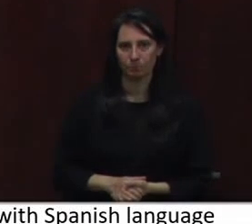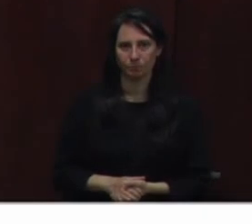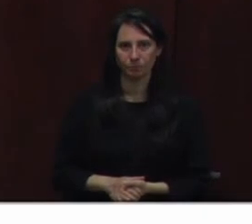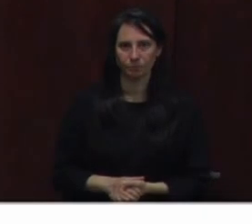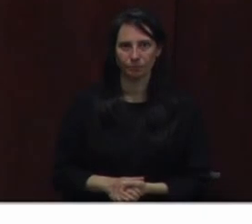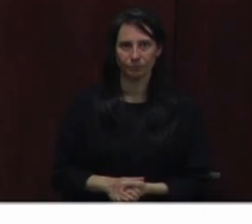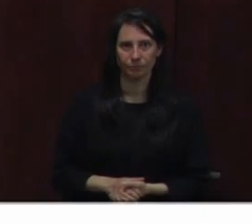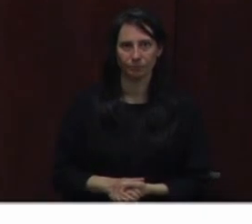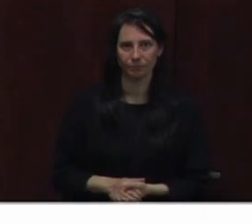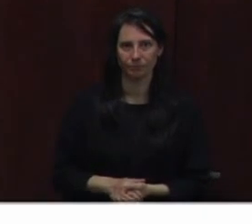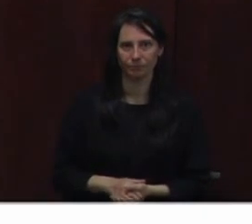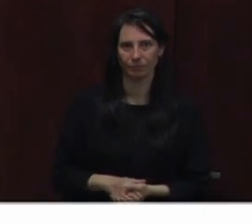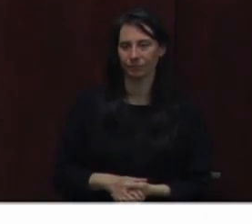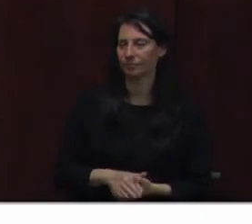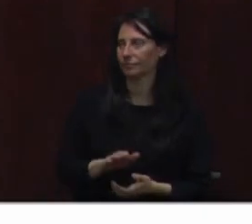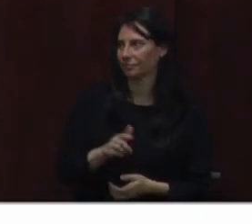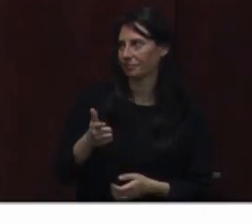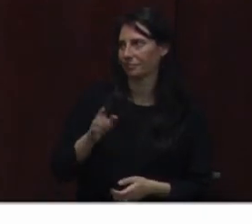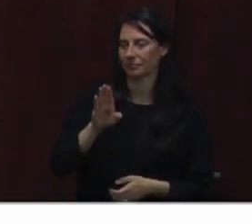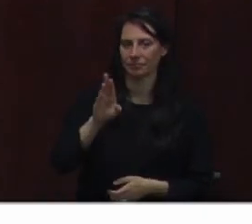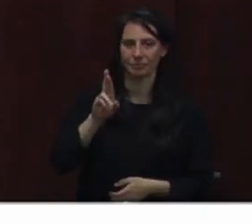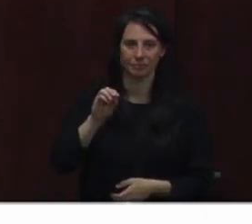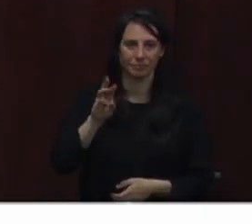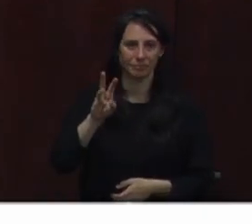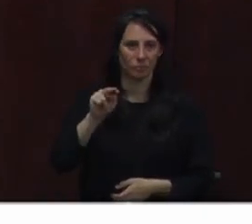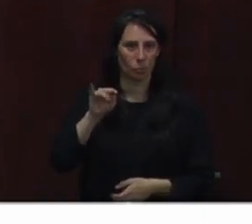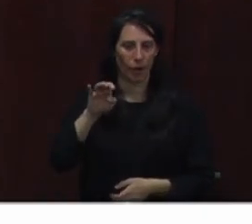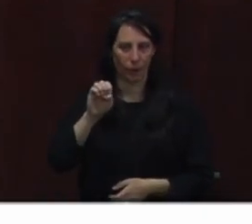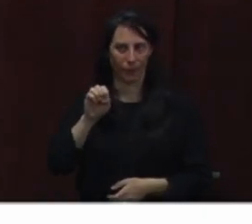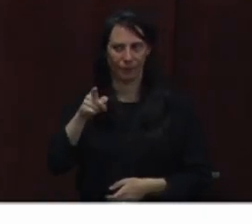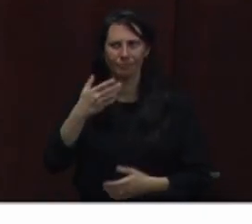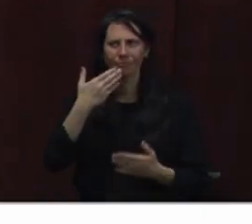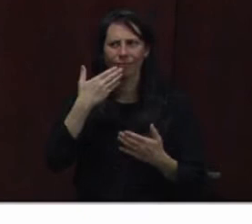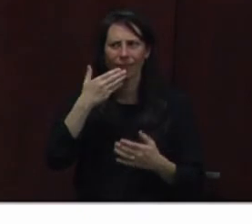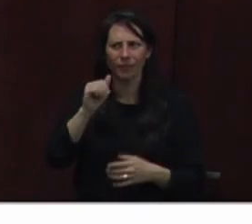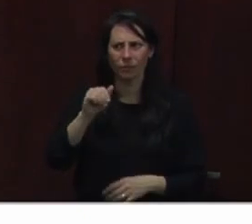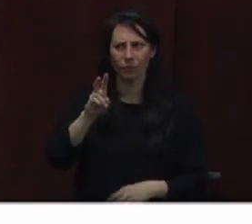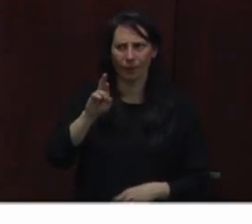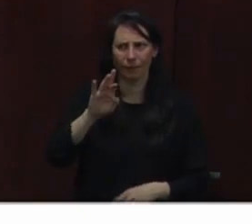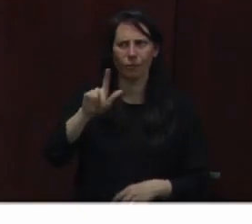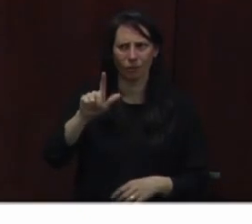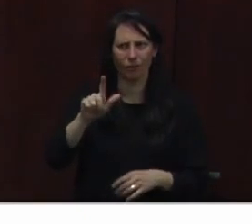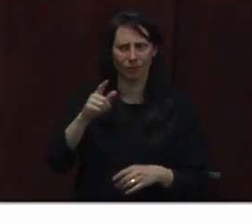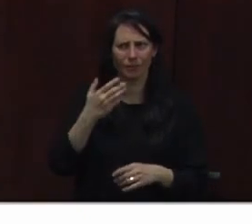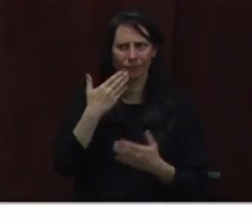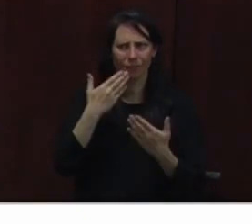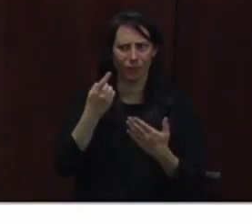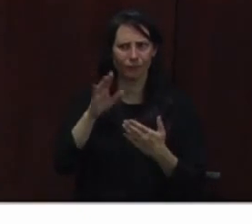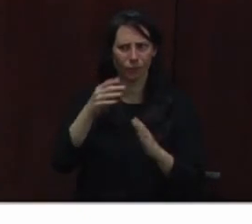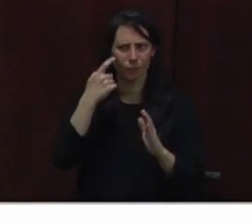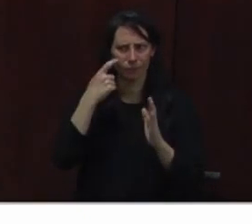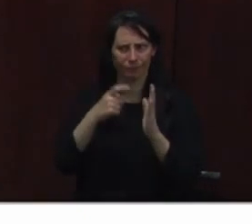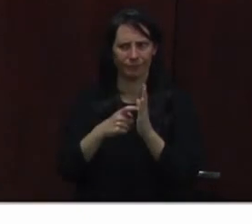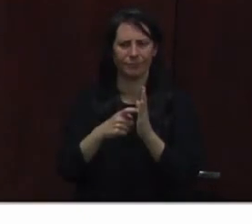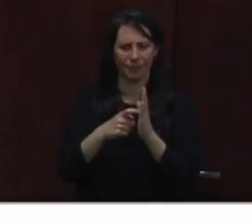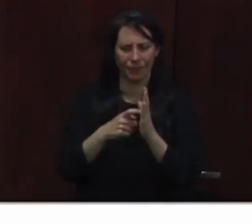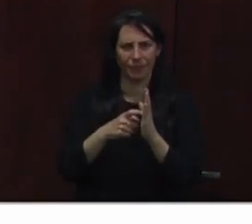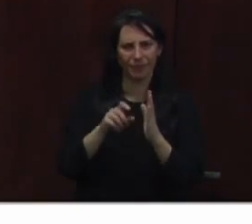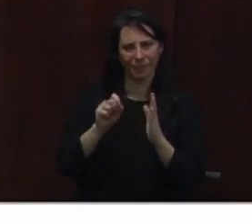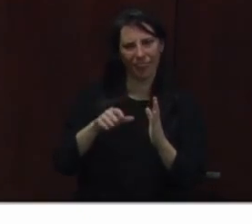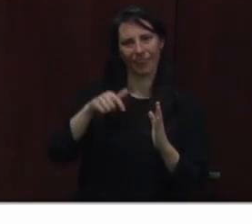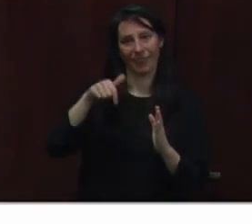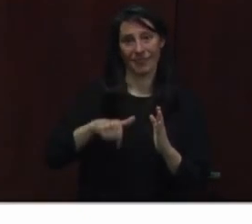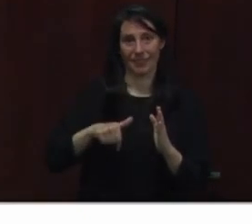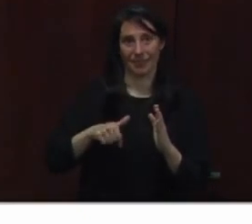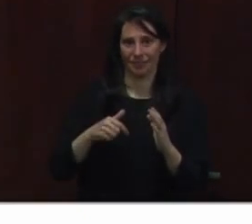Thank you for saying that. Avril, we really appreciate it. And all the different folks, you know, this is the kind of stuff that's going to get us